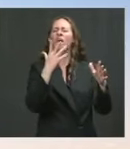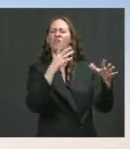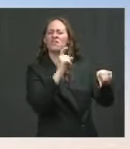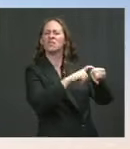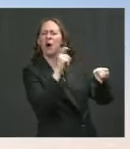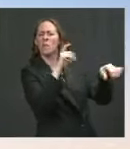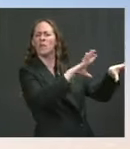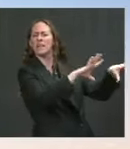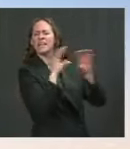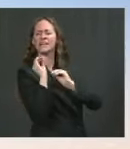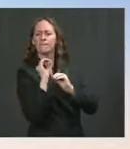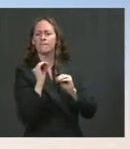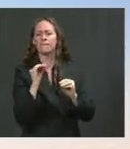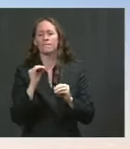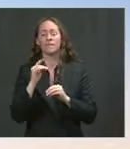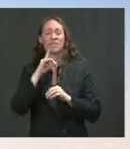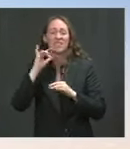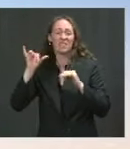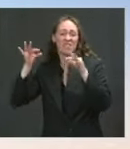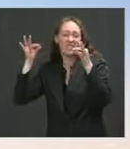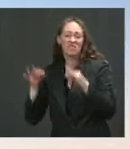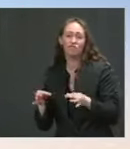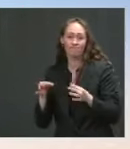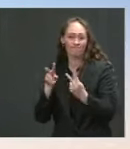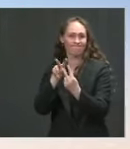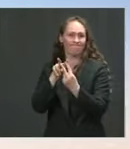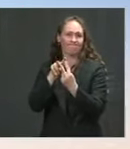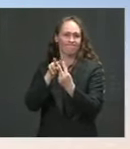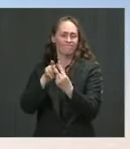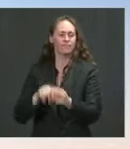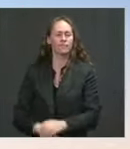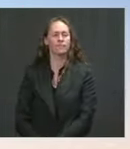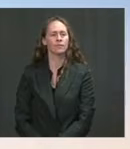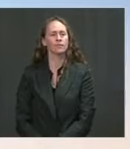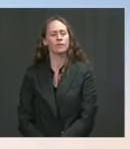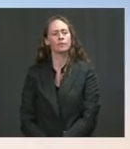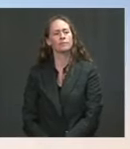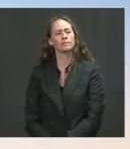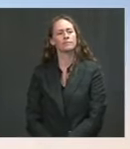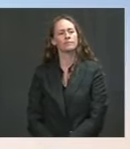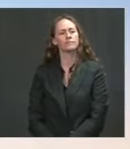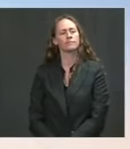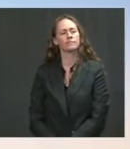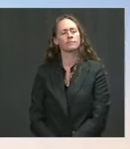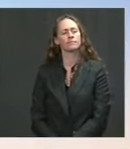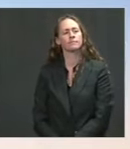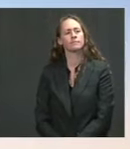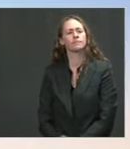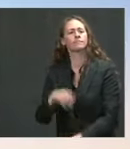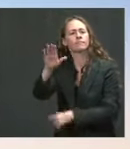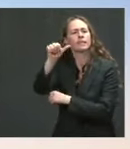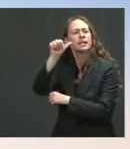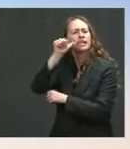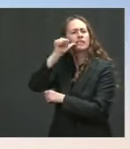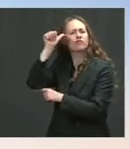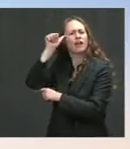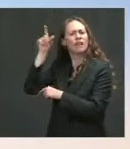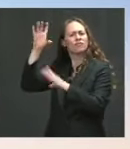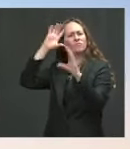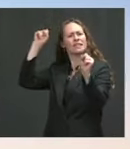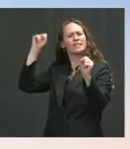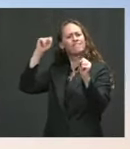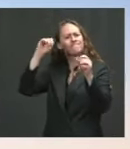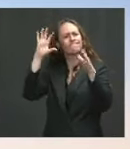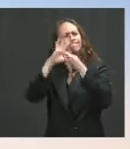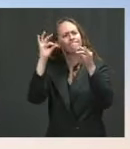he made. Yes. The Press, Jake. The President said yesterday that he urged Afghan leaders to engage in diplomacy and see what political settlement with the Taliban. But, quote,